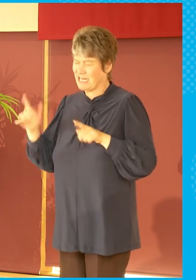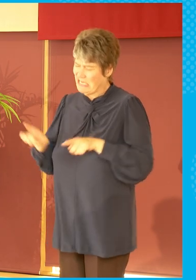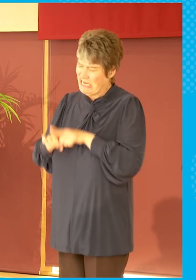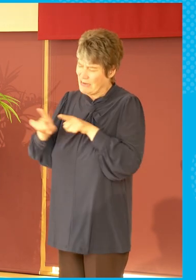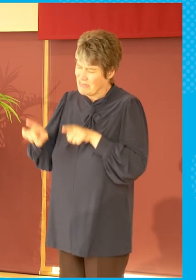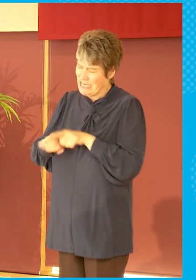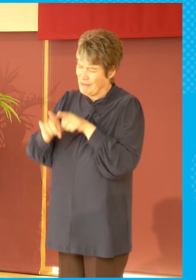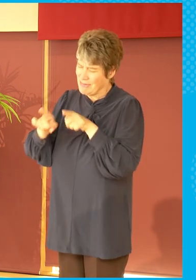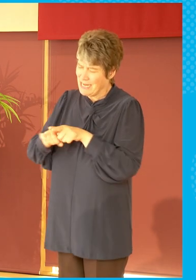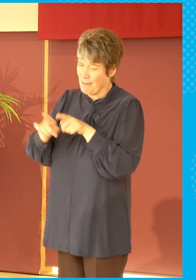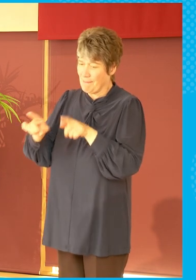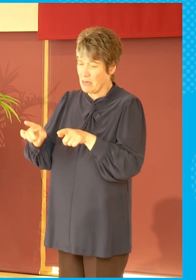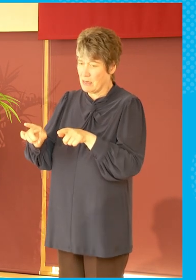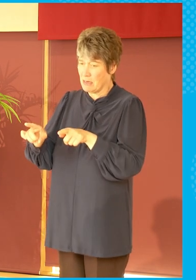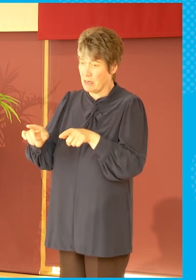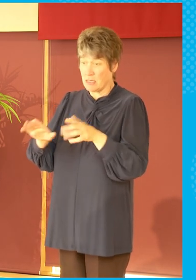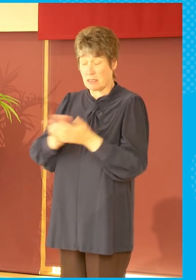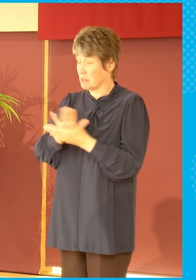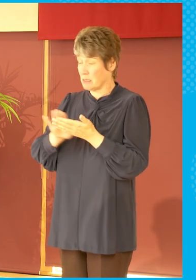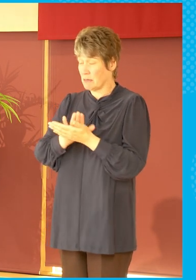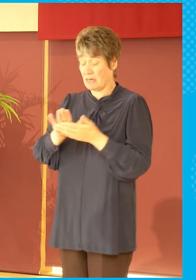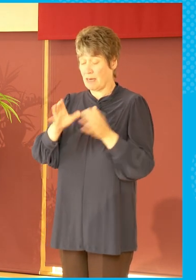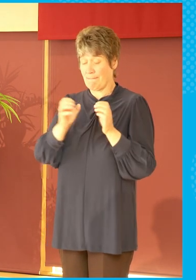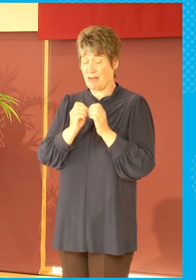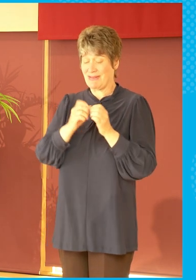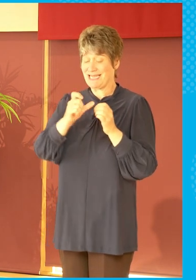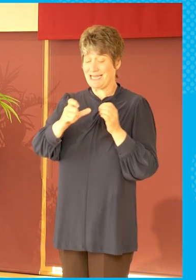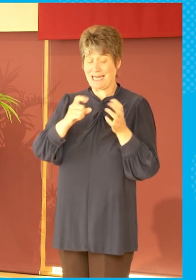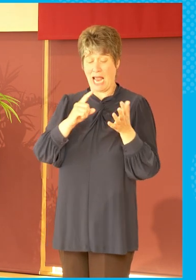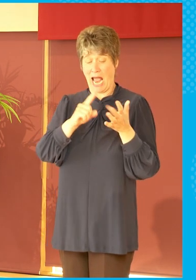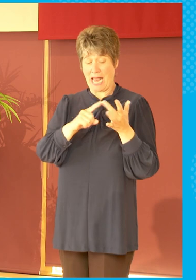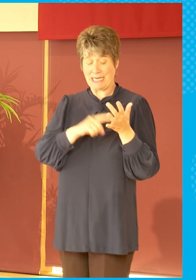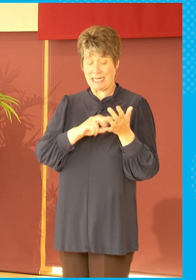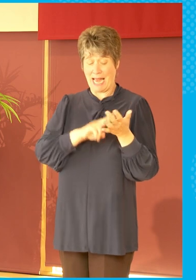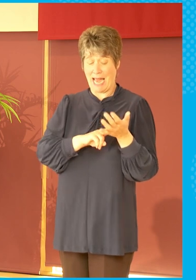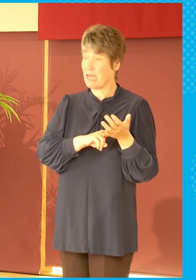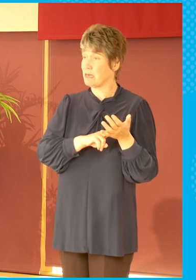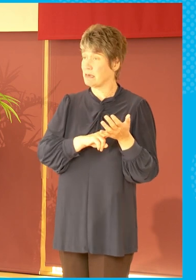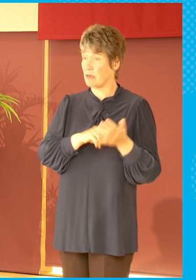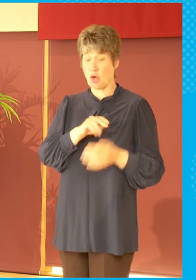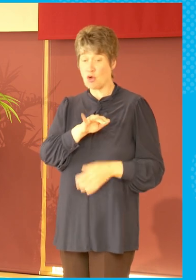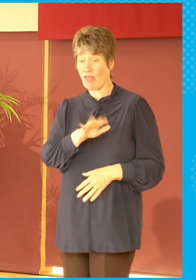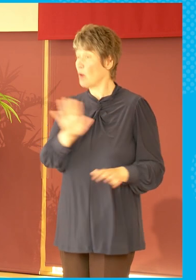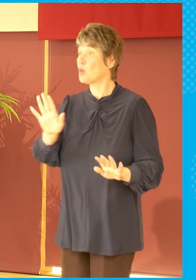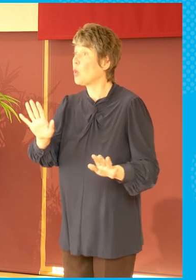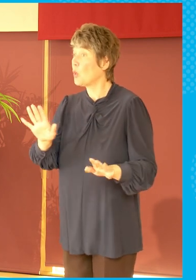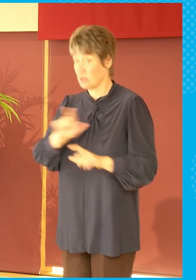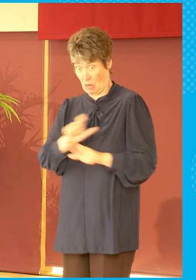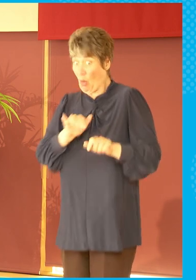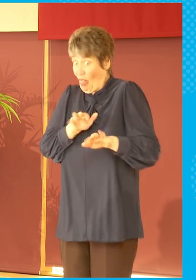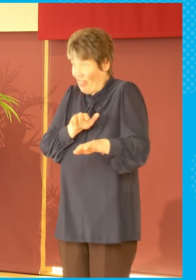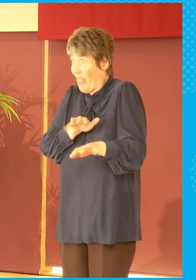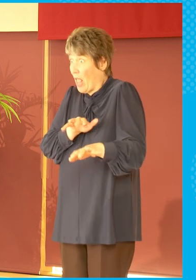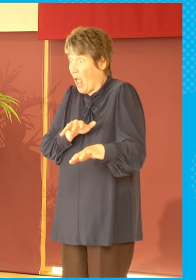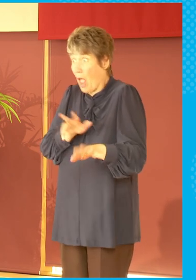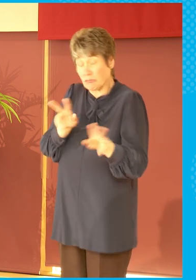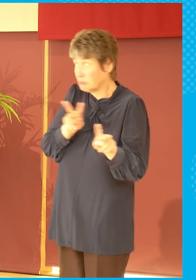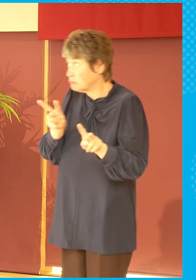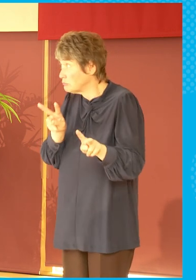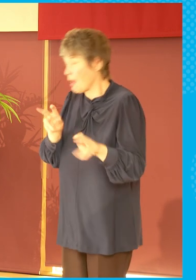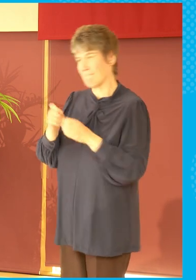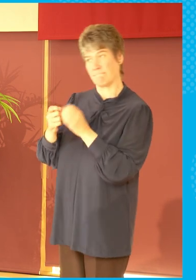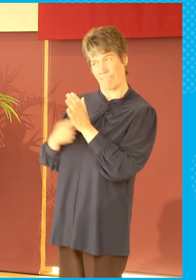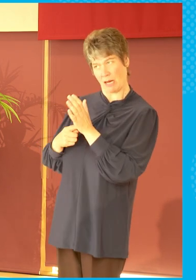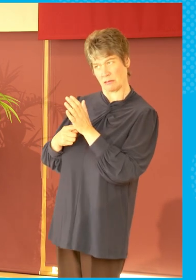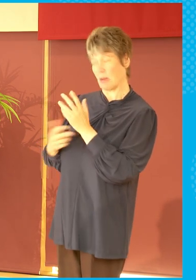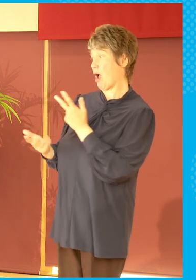broadcasters, both ITN and the BBC aren't there. They're still there with the resources that they had. But there's other things happening that are that are